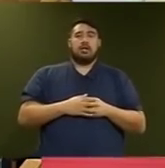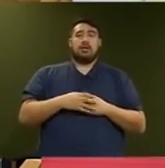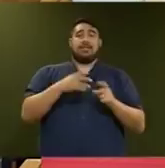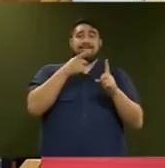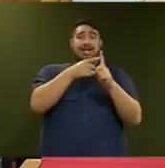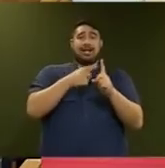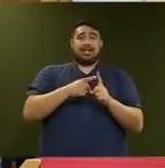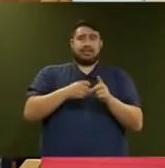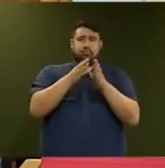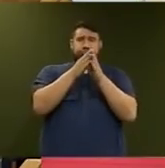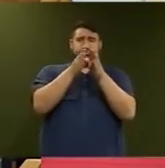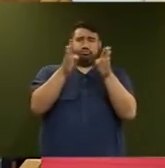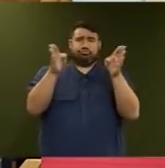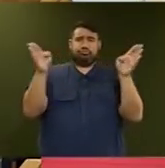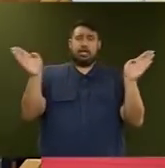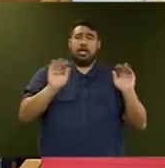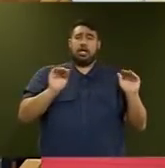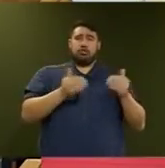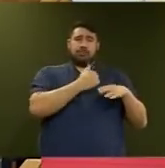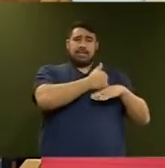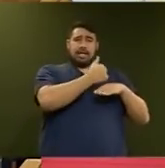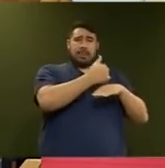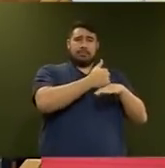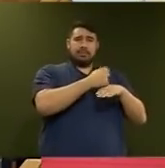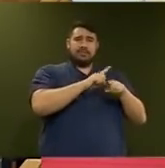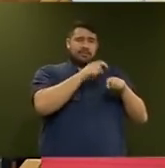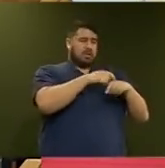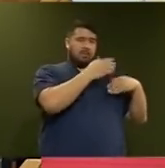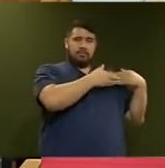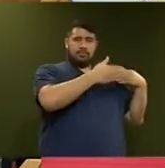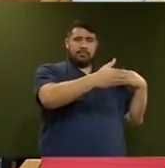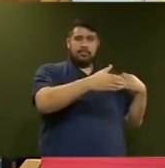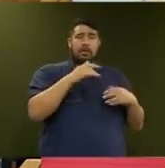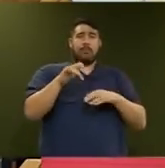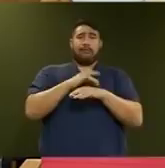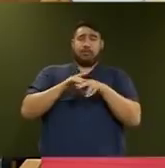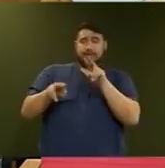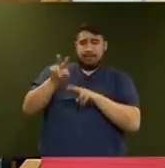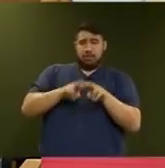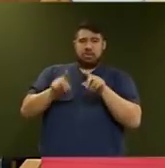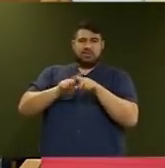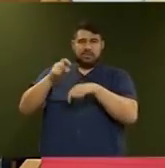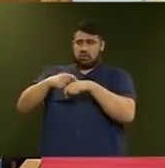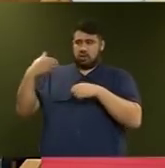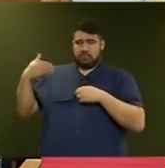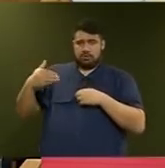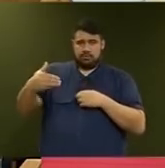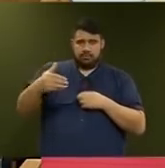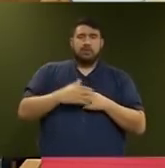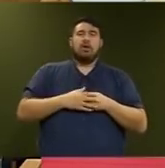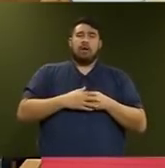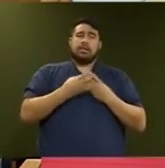that were introduced over time. There are performance measures that have been improved over time. We support those ones that are